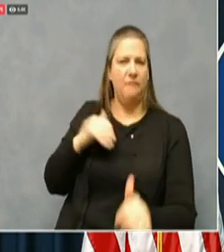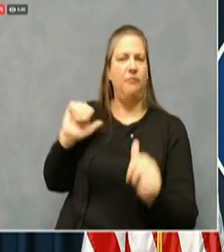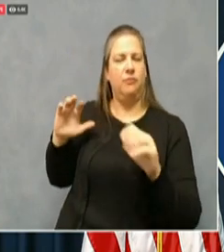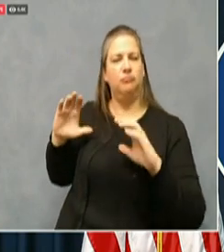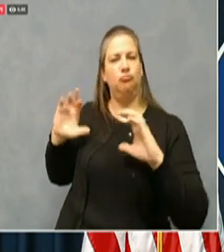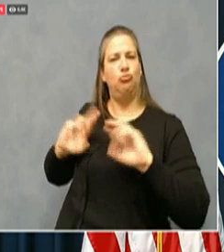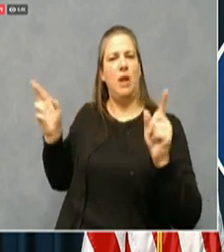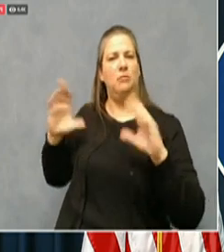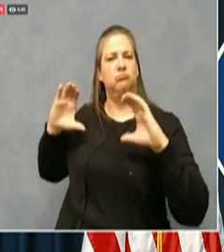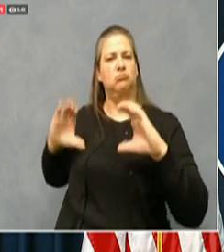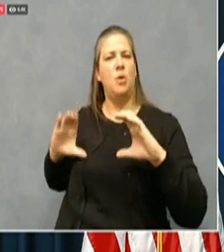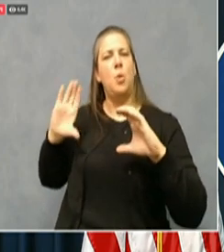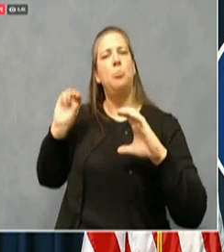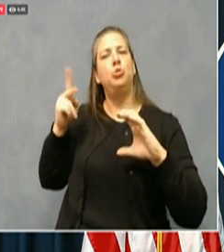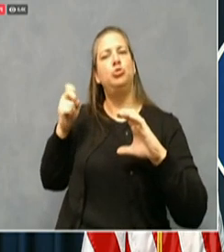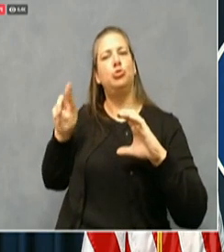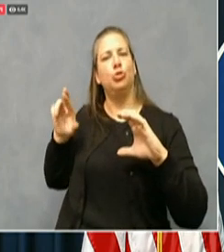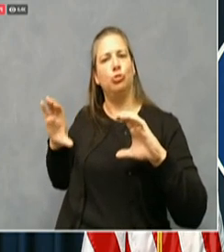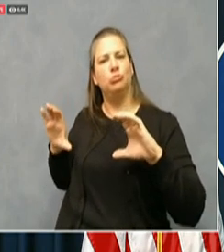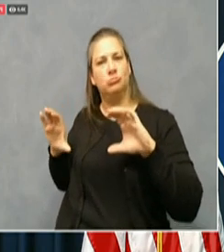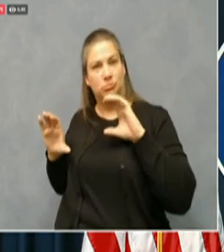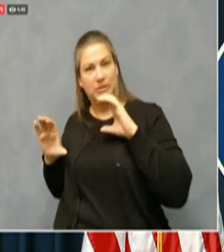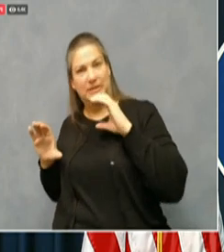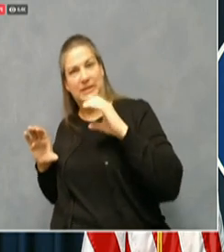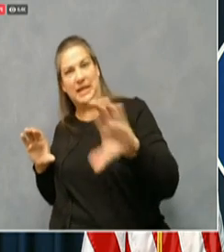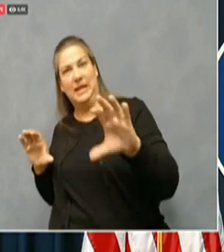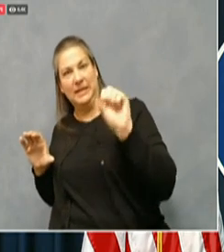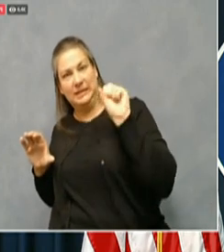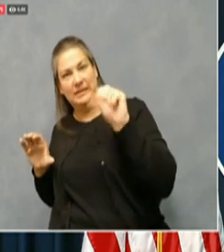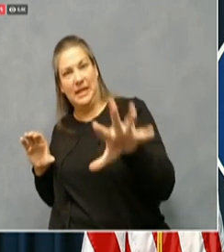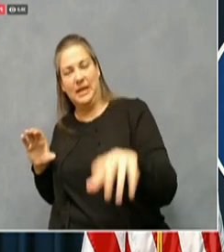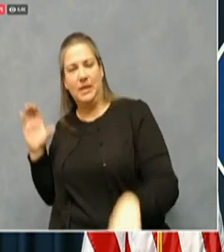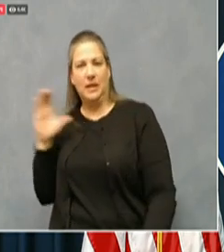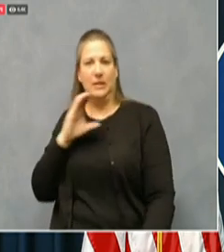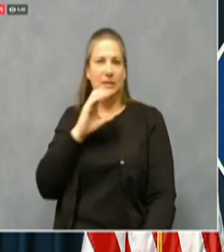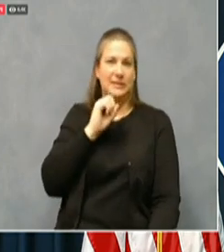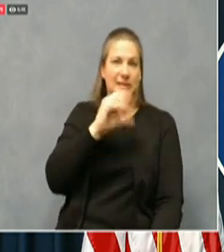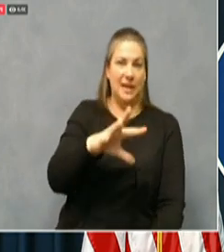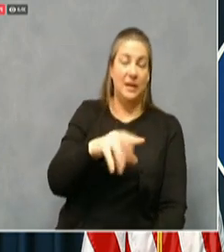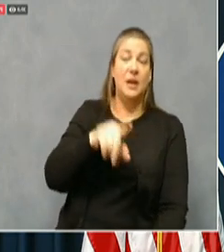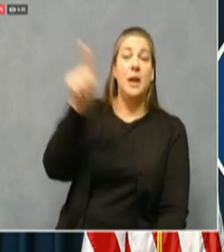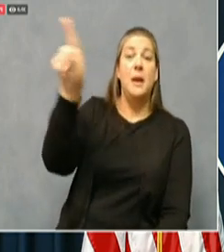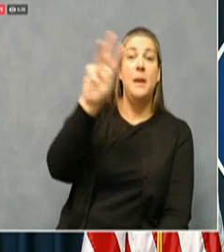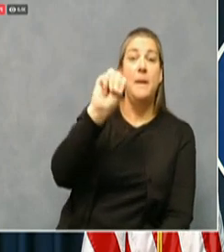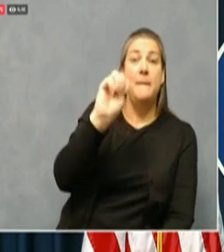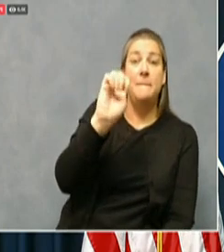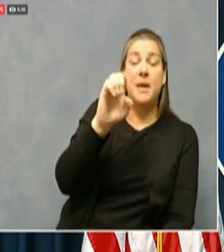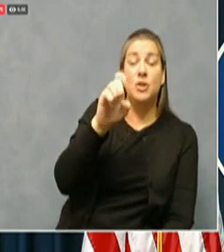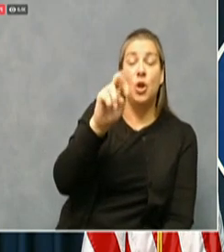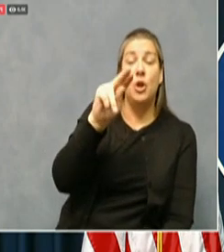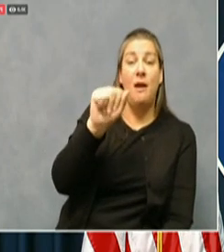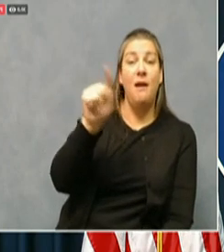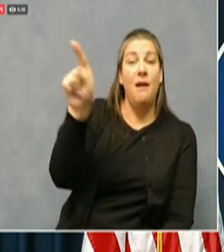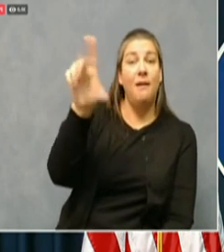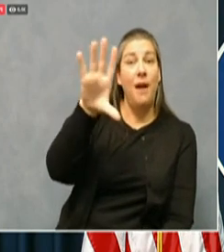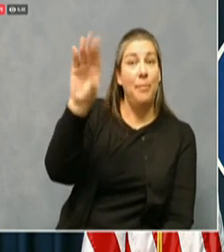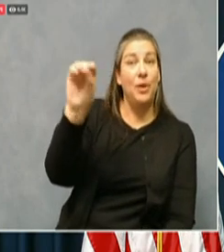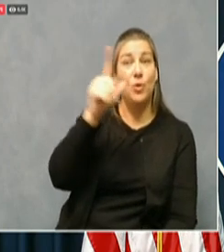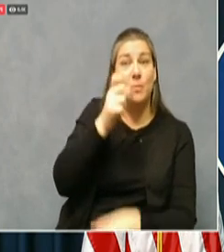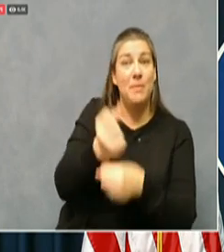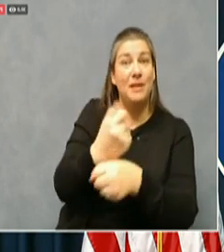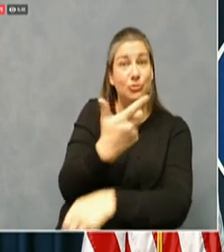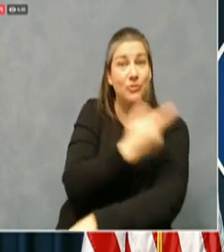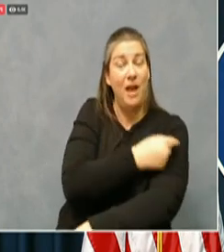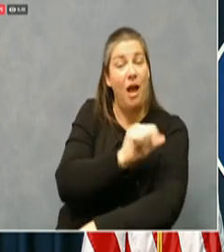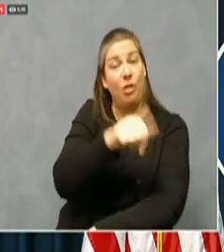the Moderna is going to be, we think, 70 plus thousand. Again, just that initial, uh, that initial dose, uh,